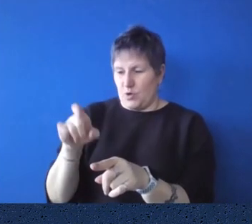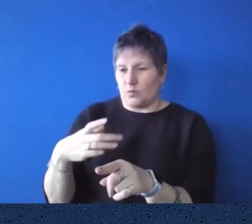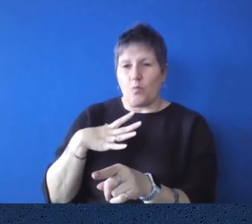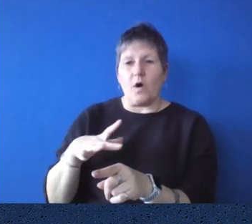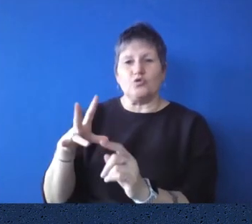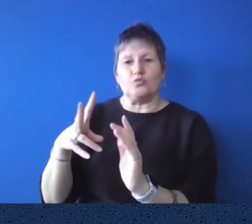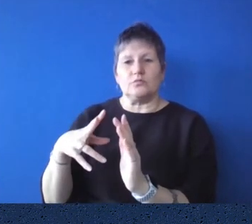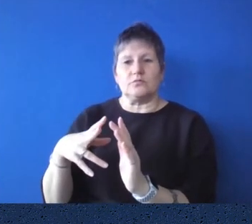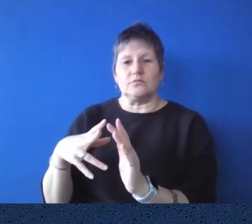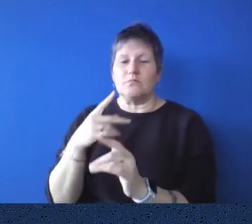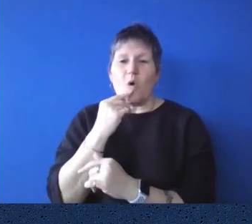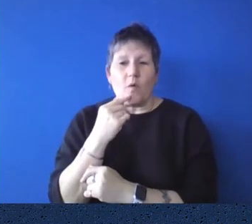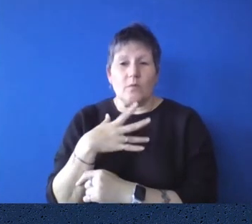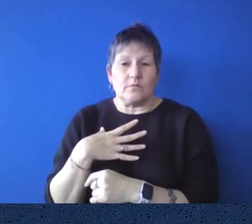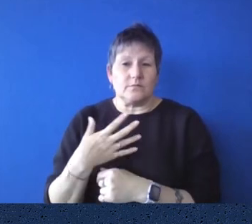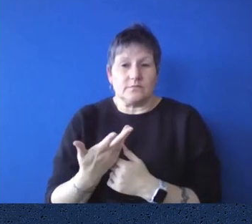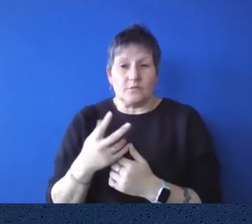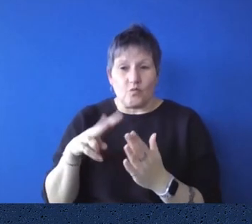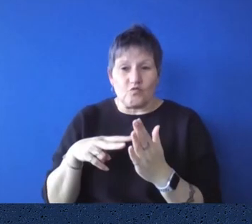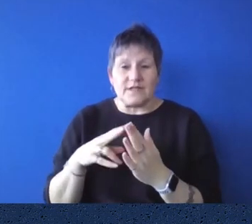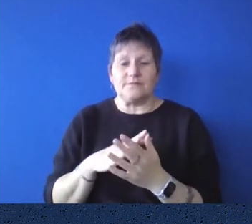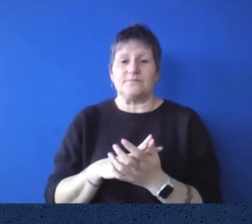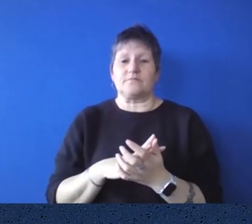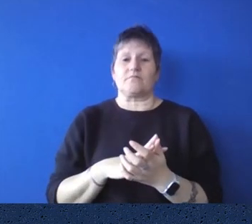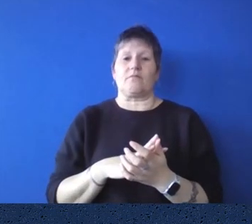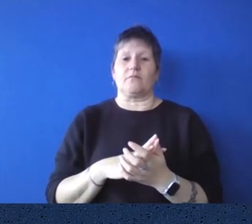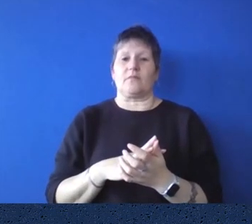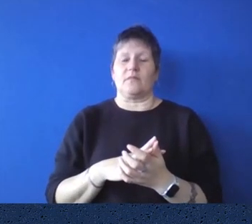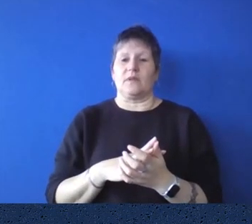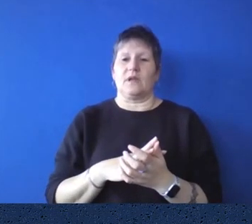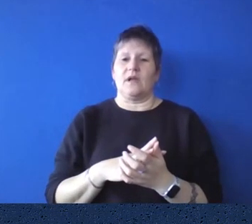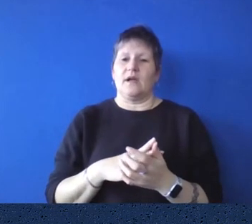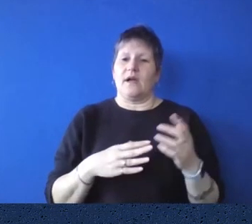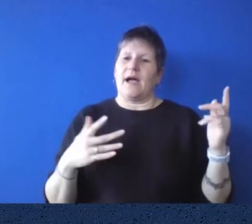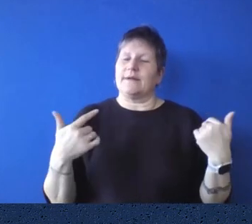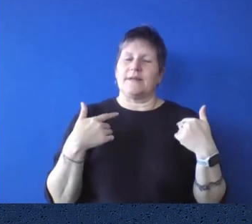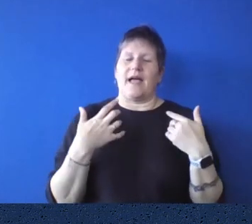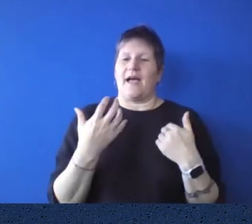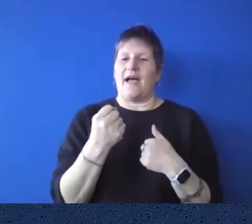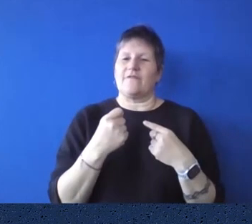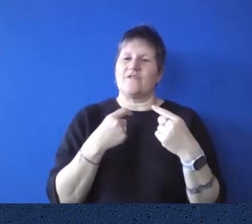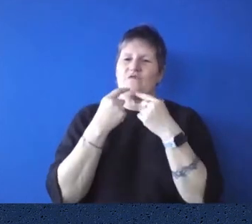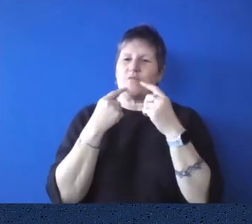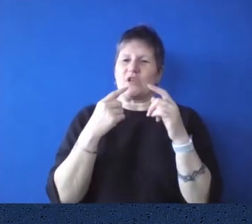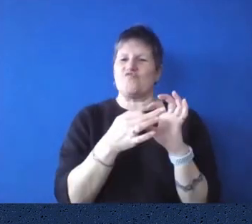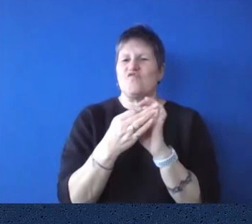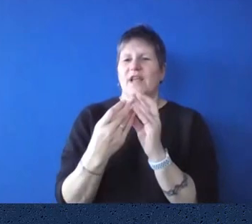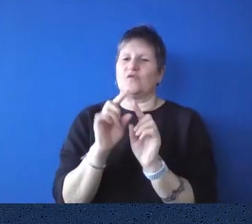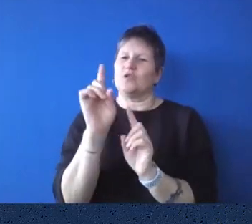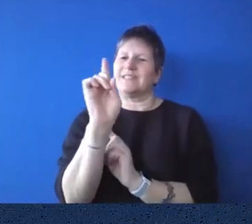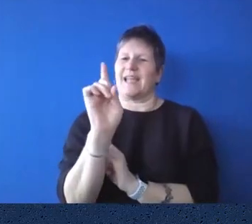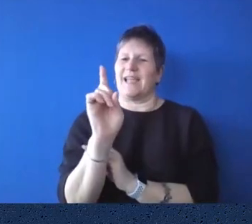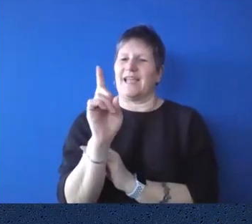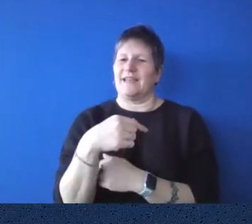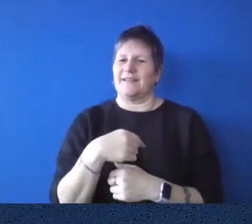the collection of materials is relevant for today's use. Um, we would have once upon a time had all these,